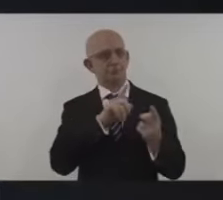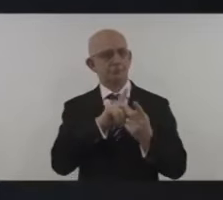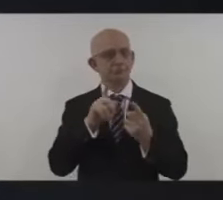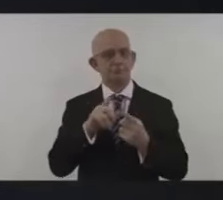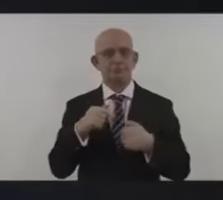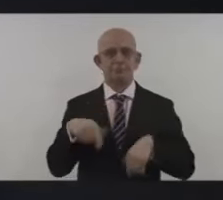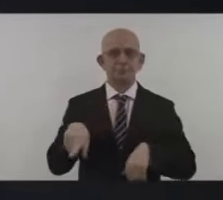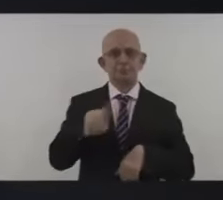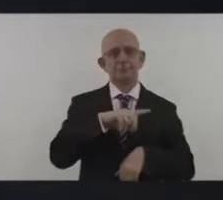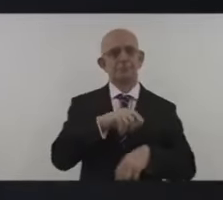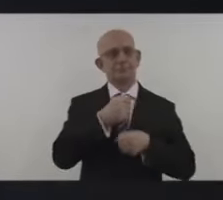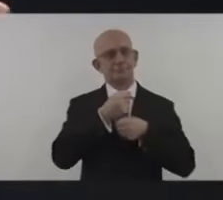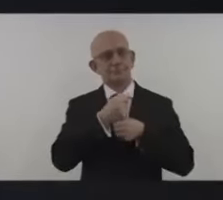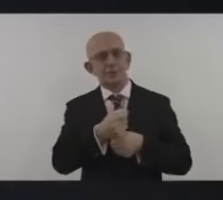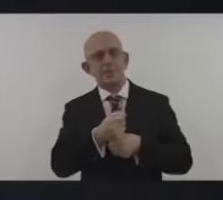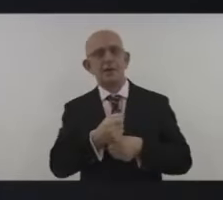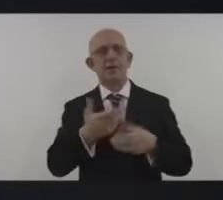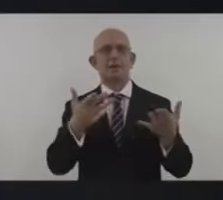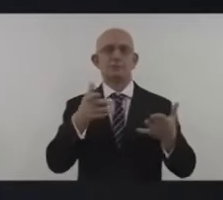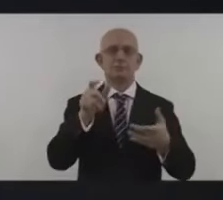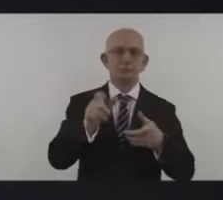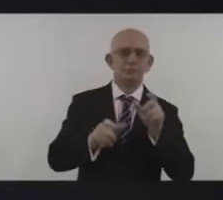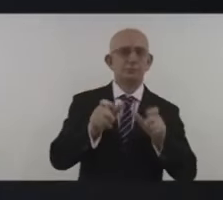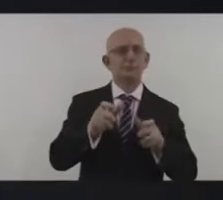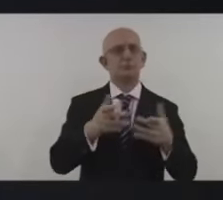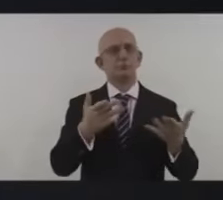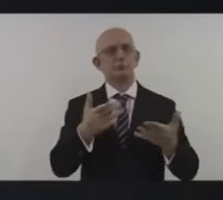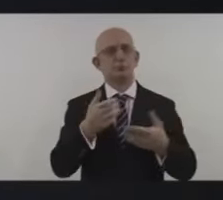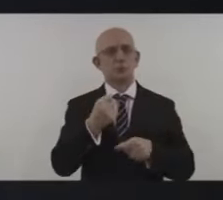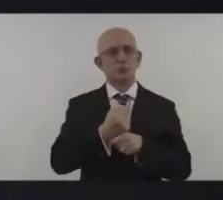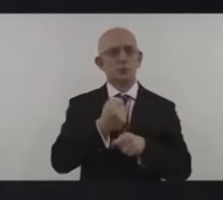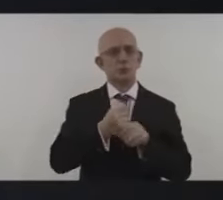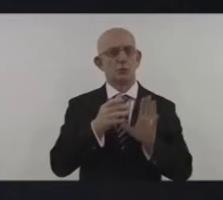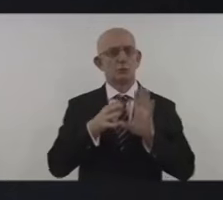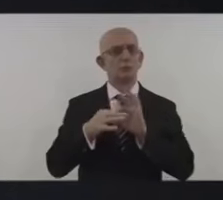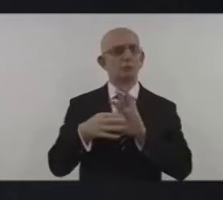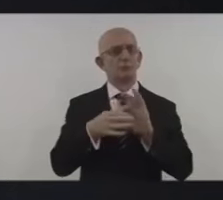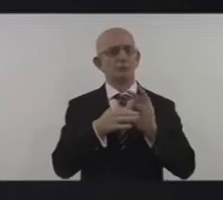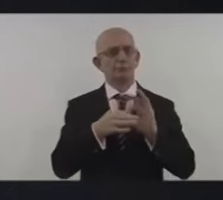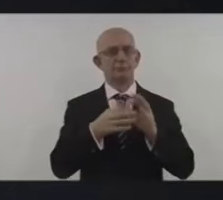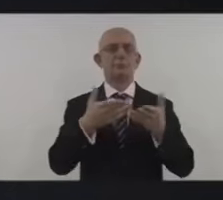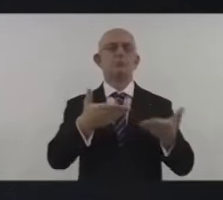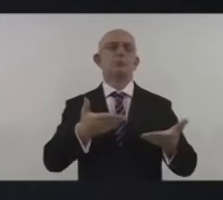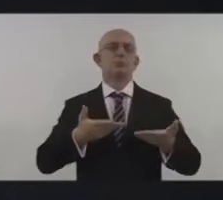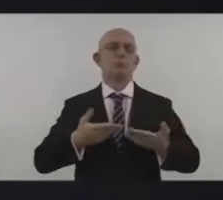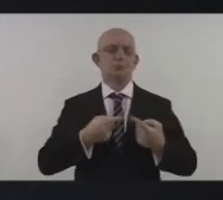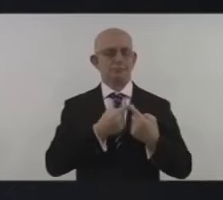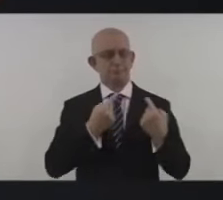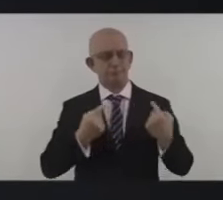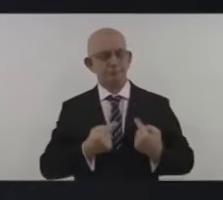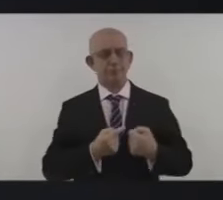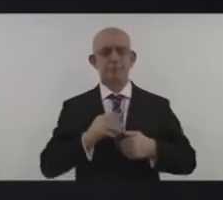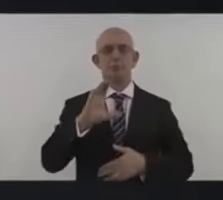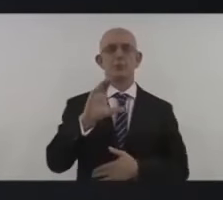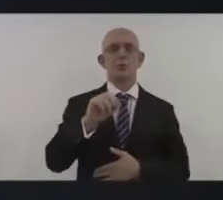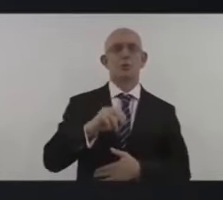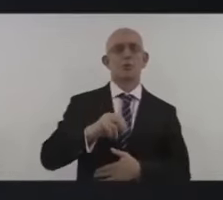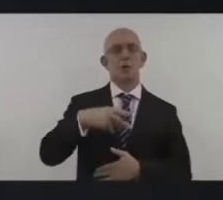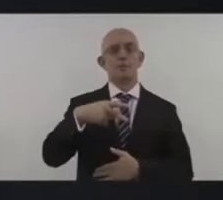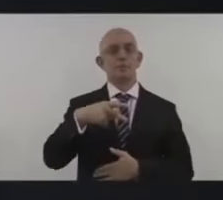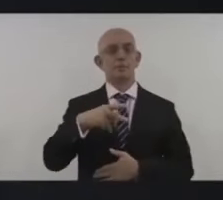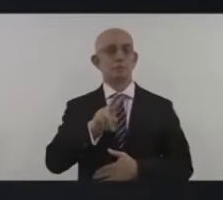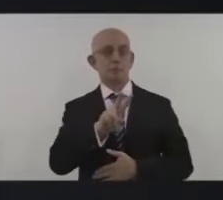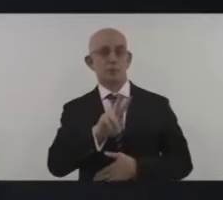urgent pleas and pledges of cooperation contrasted with a backdrop of seismic political changes global wars and economic